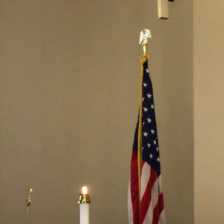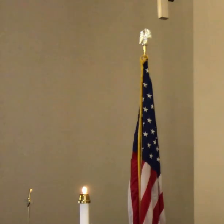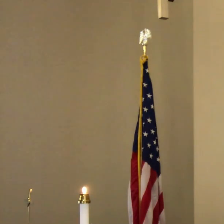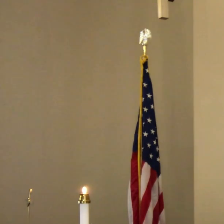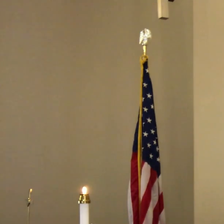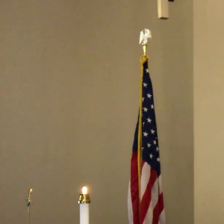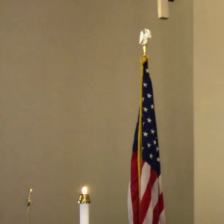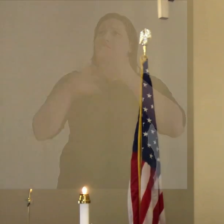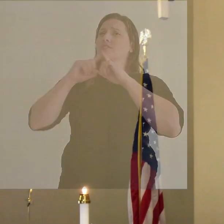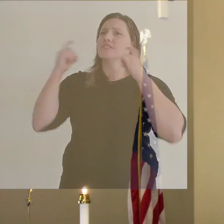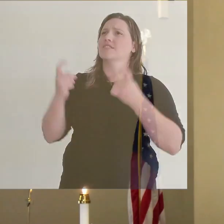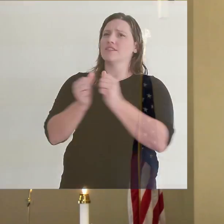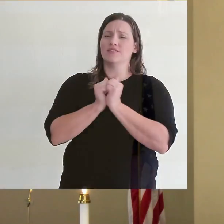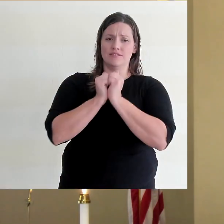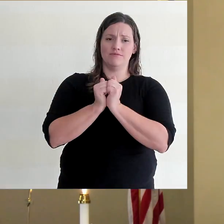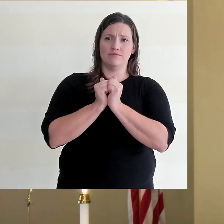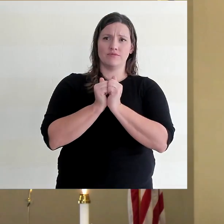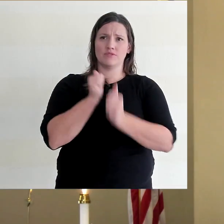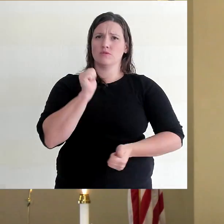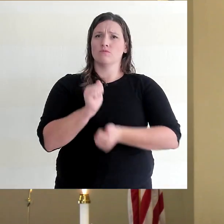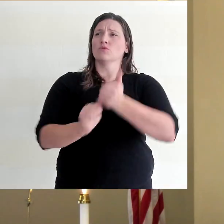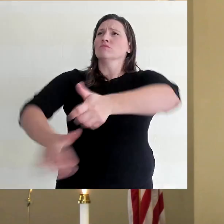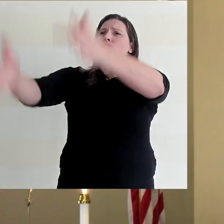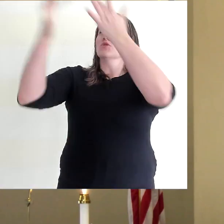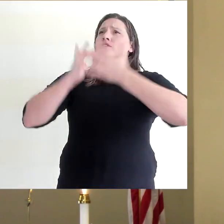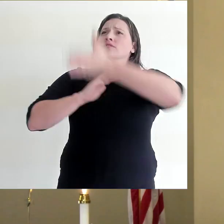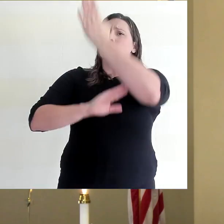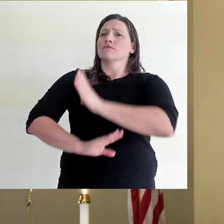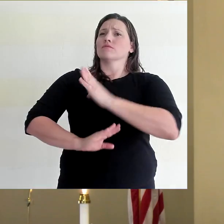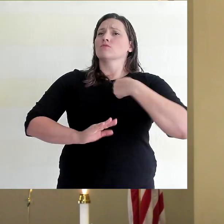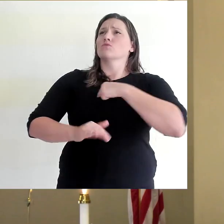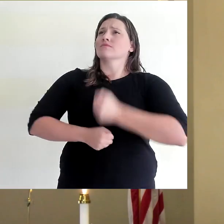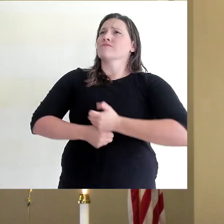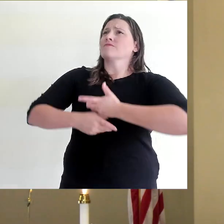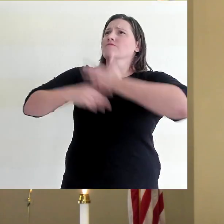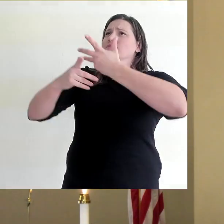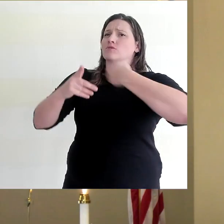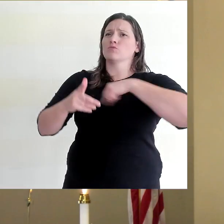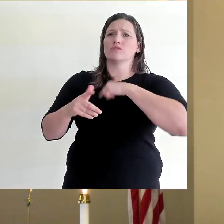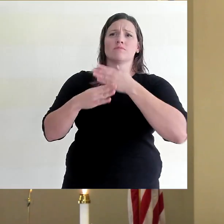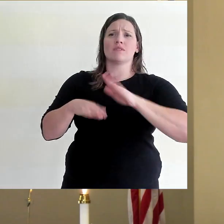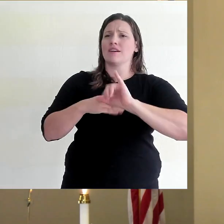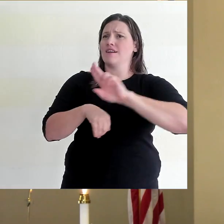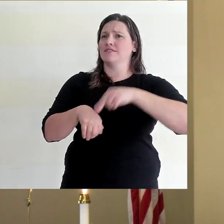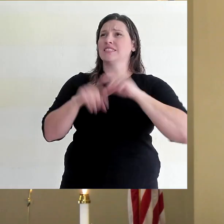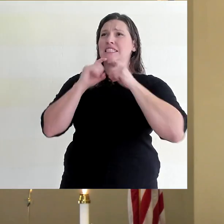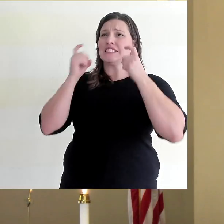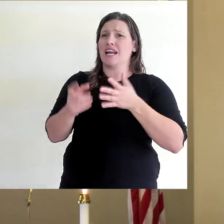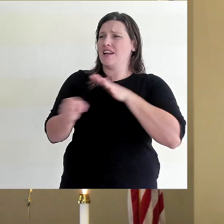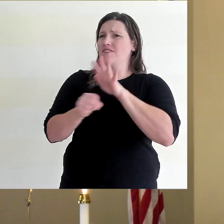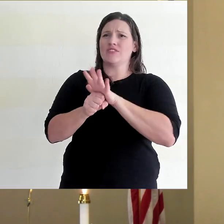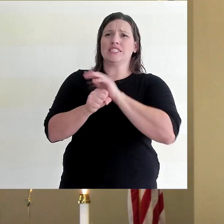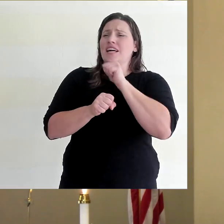We confess our sins together. Most merciful God, we confess that we are by nature sinful and